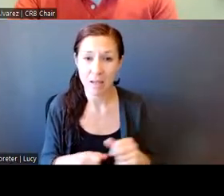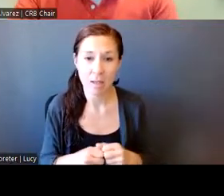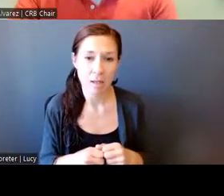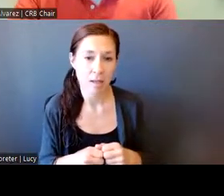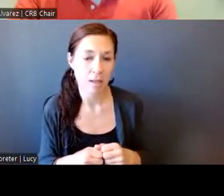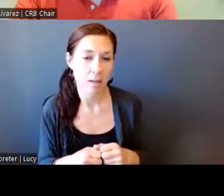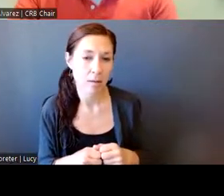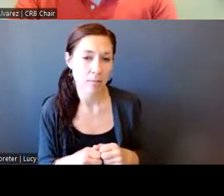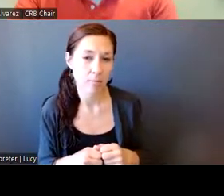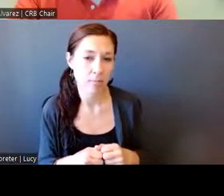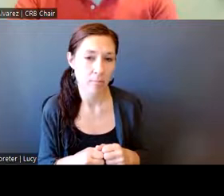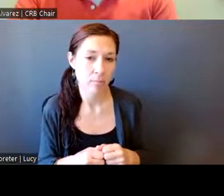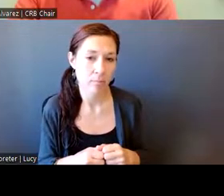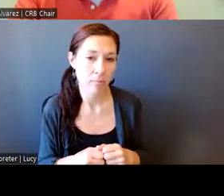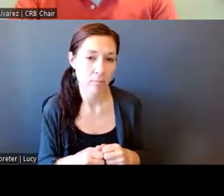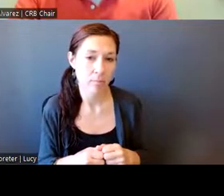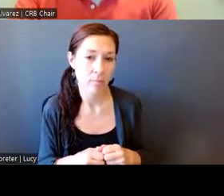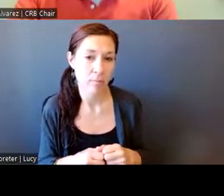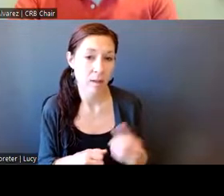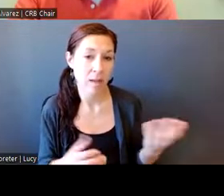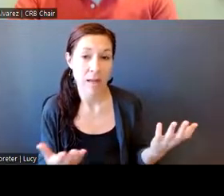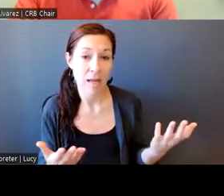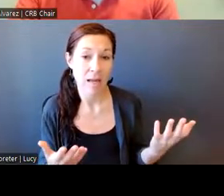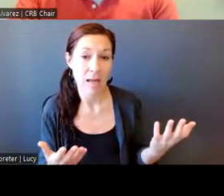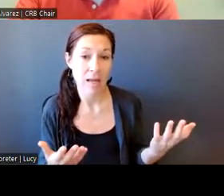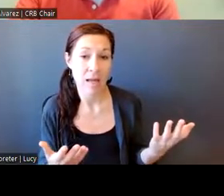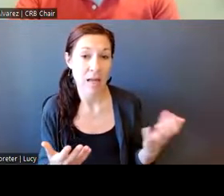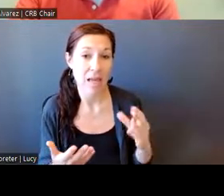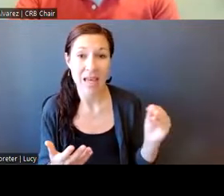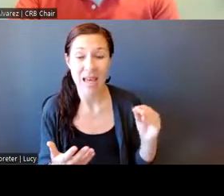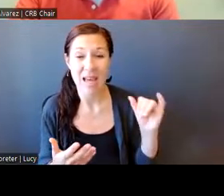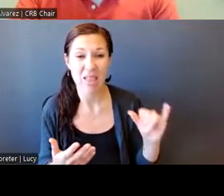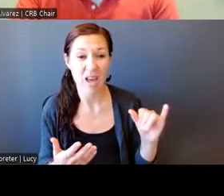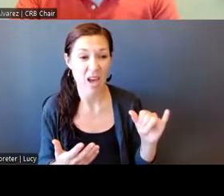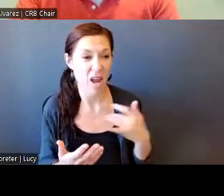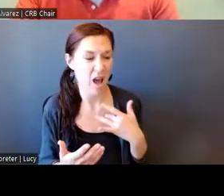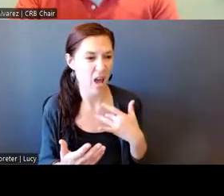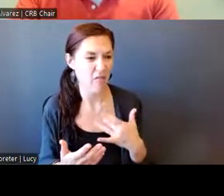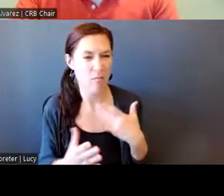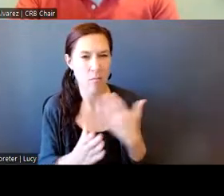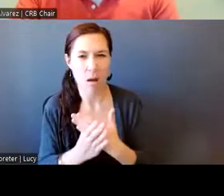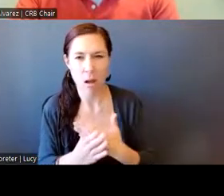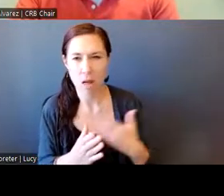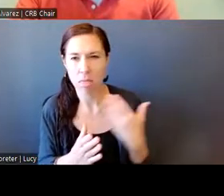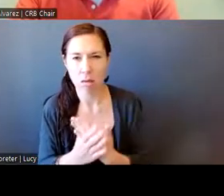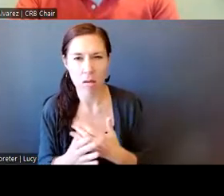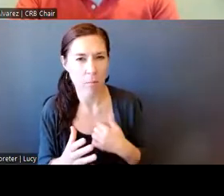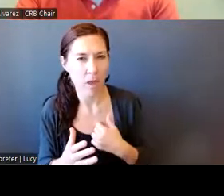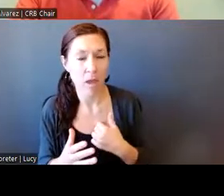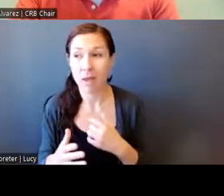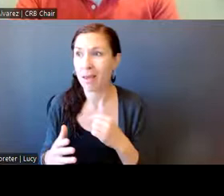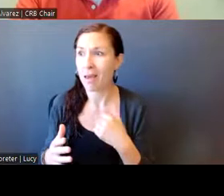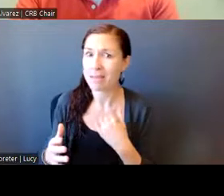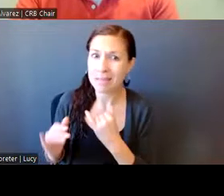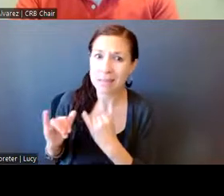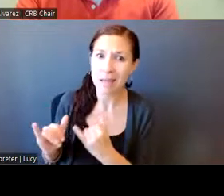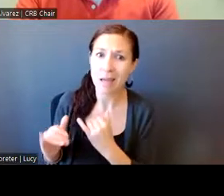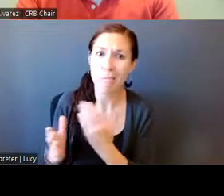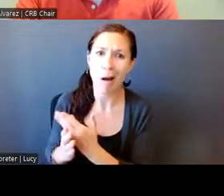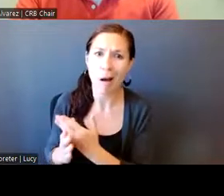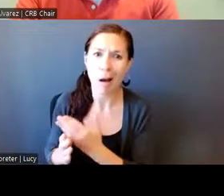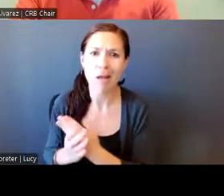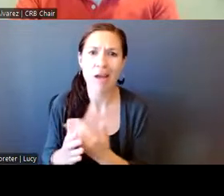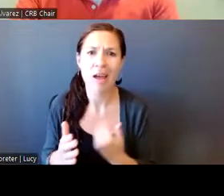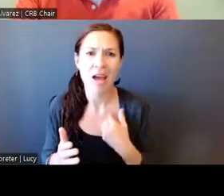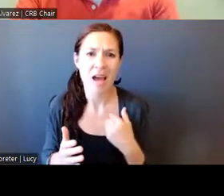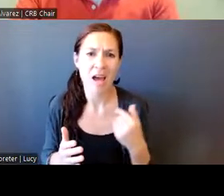to leave you. Oh, no. I mean, even 13 and 14 year olds bothers me because I got grandkids and great grandkids. And